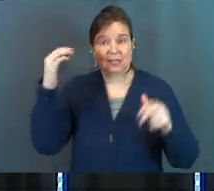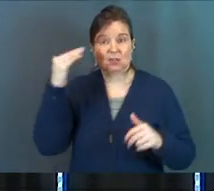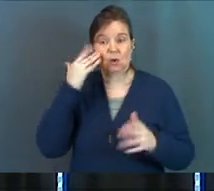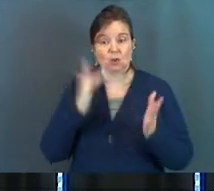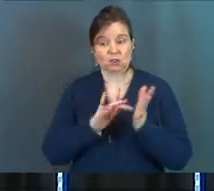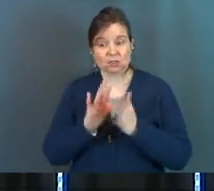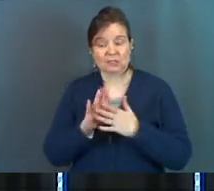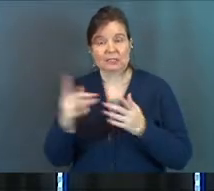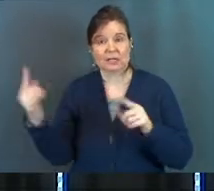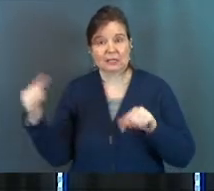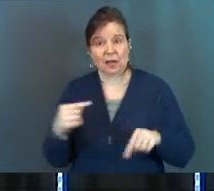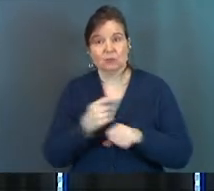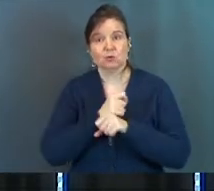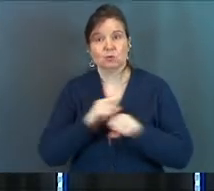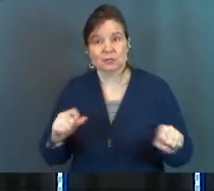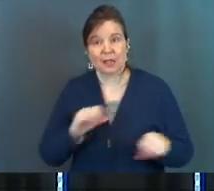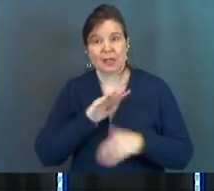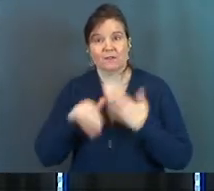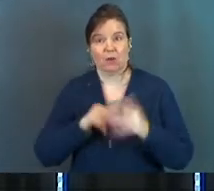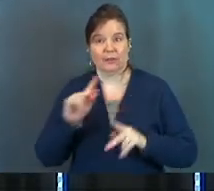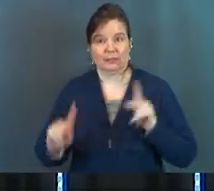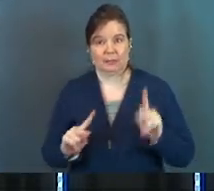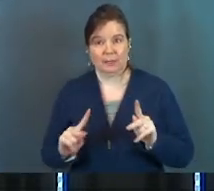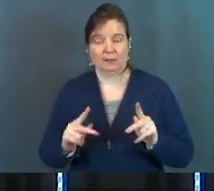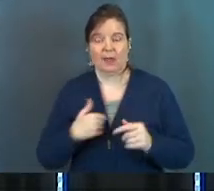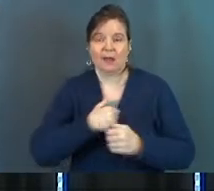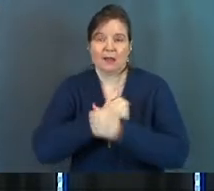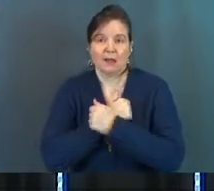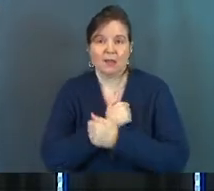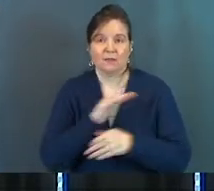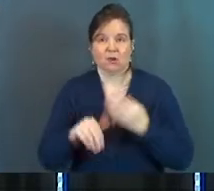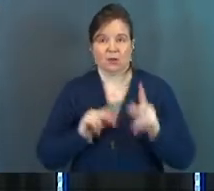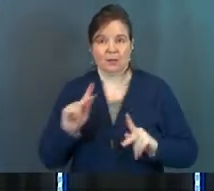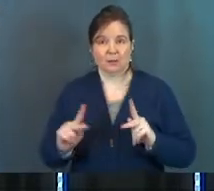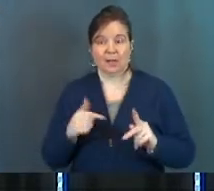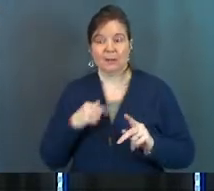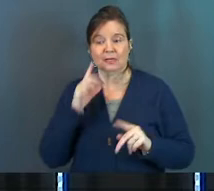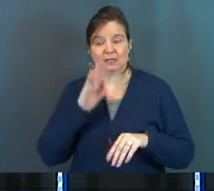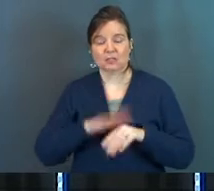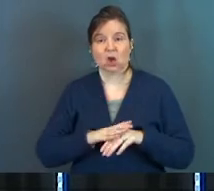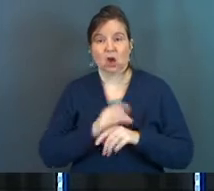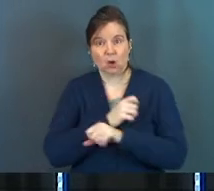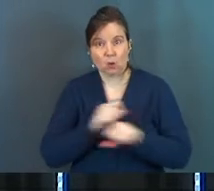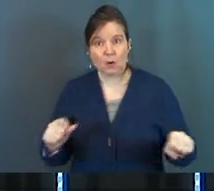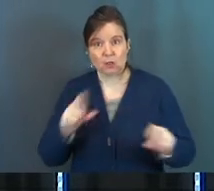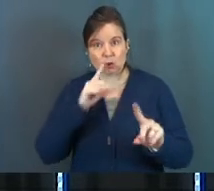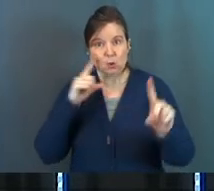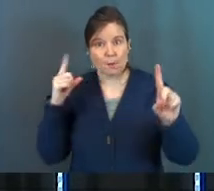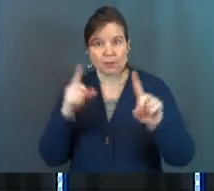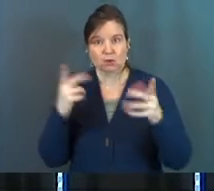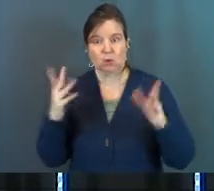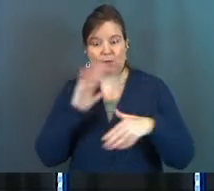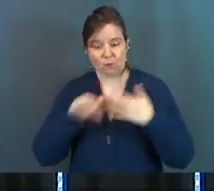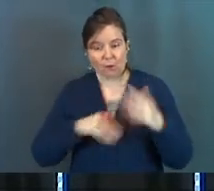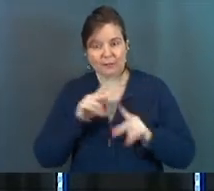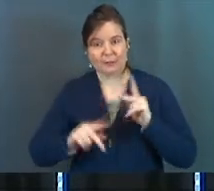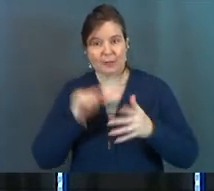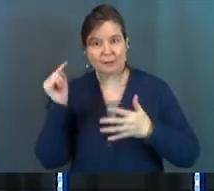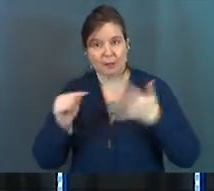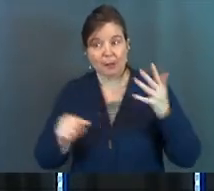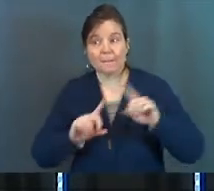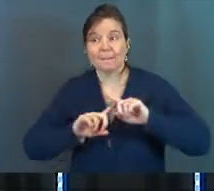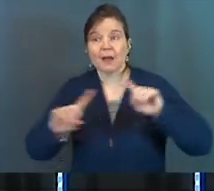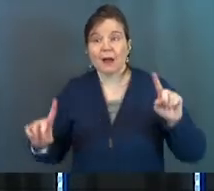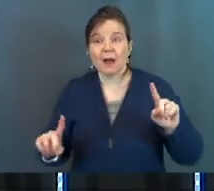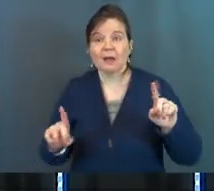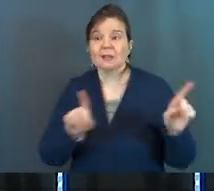knows Jesus has come to save all these people. And he loves all these people. And he's on a rescue mission already for all these people.